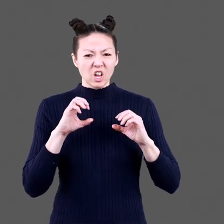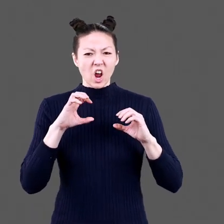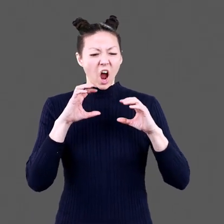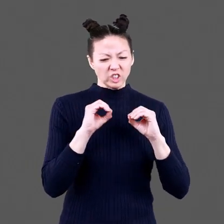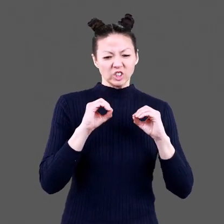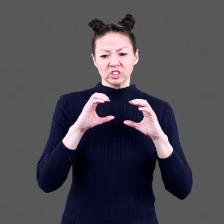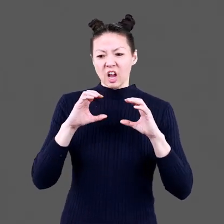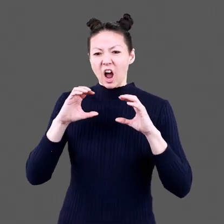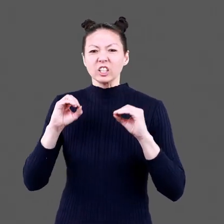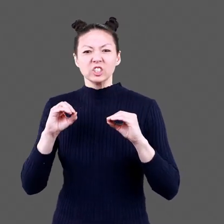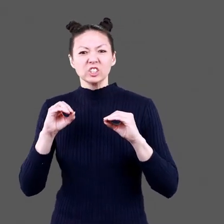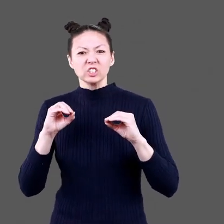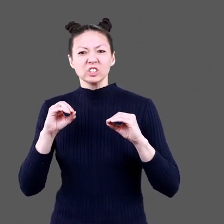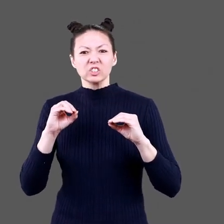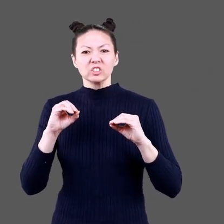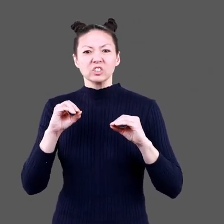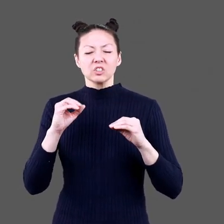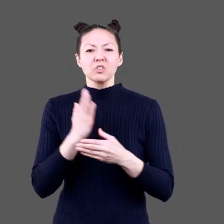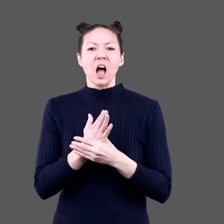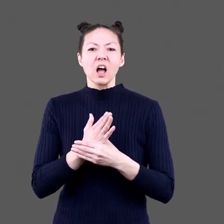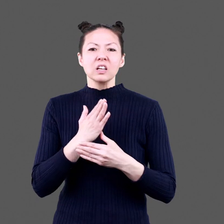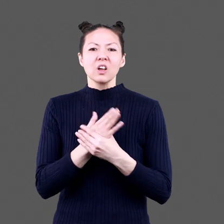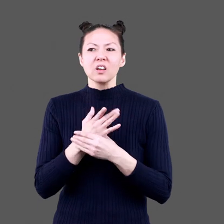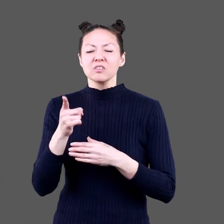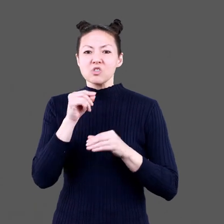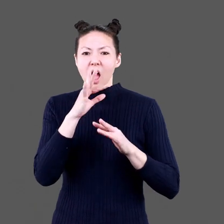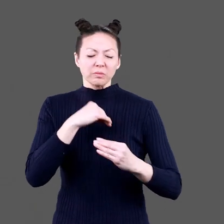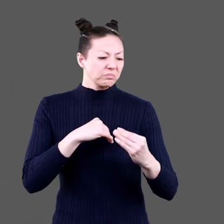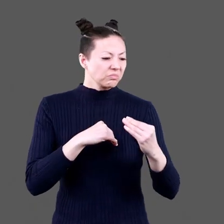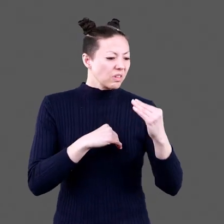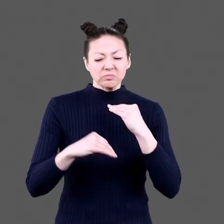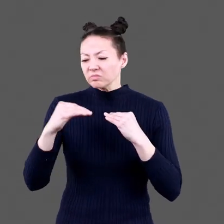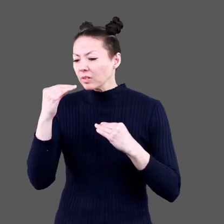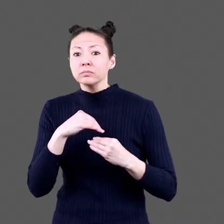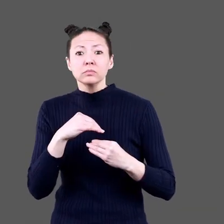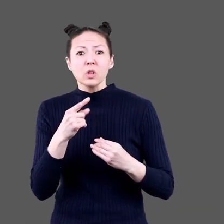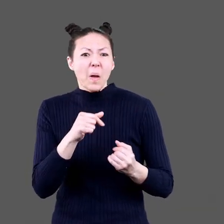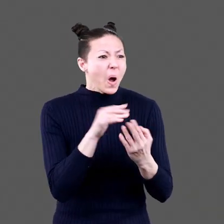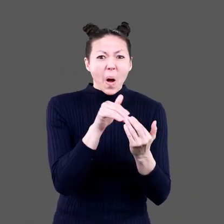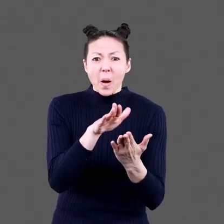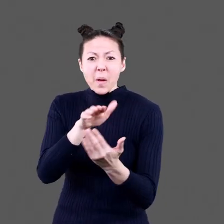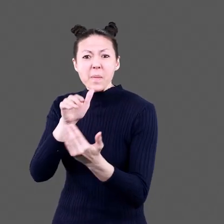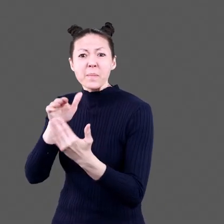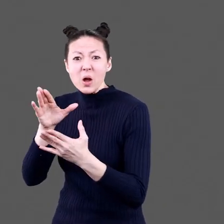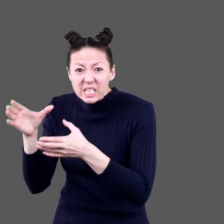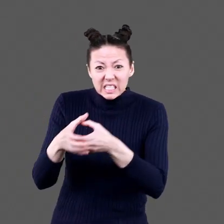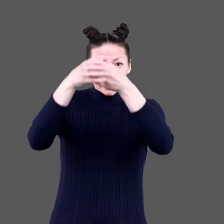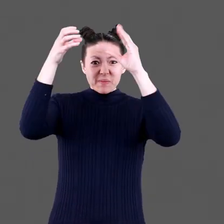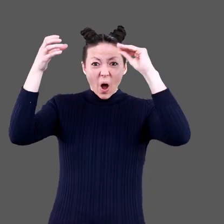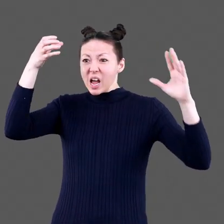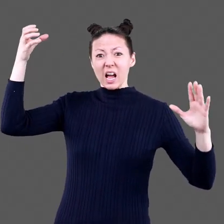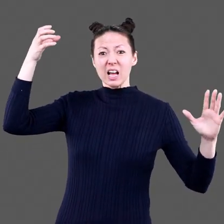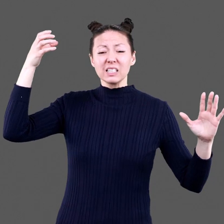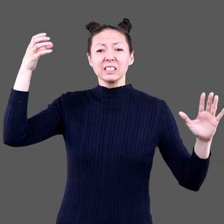Crunch! Crunch! Crunch! Crunch! Crunch! dragons eat the tacos The dog barks The boy holds